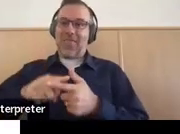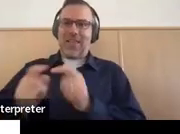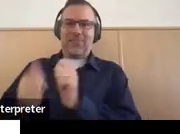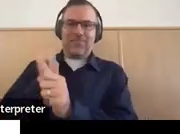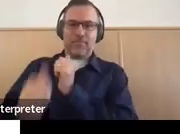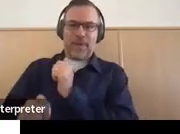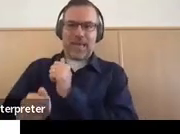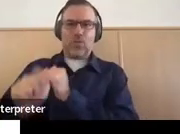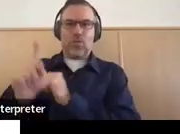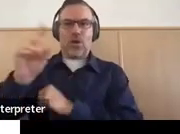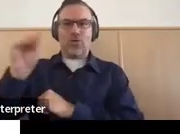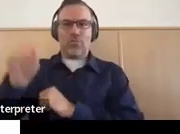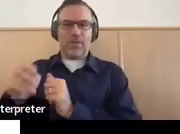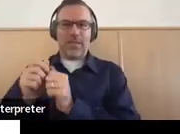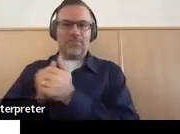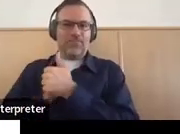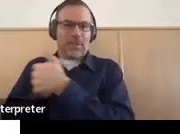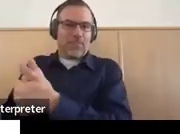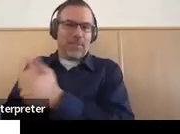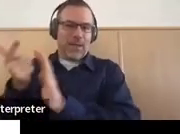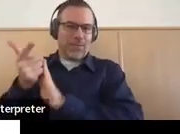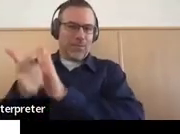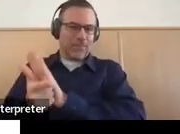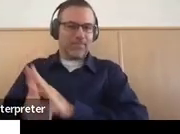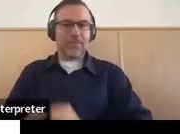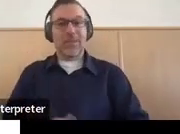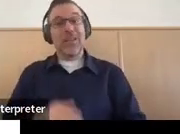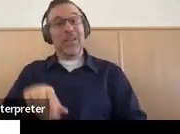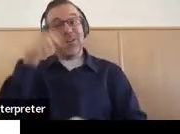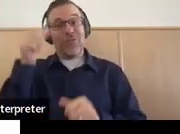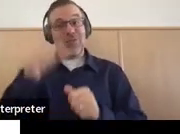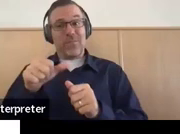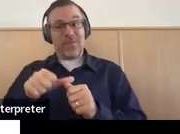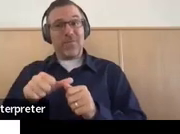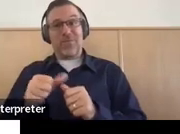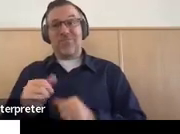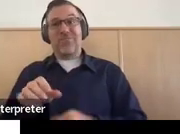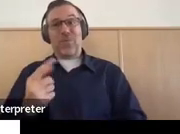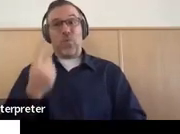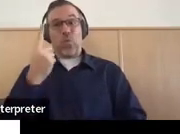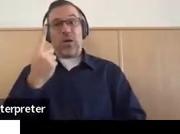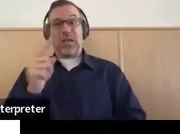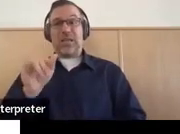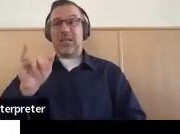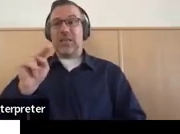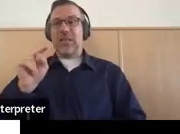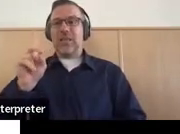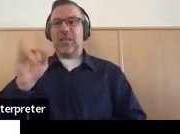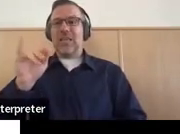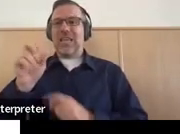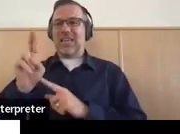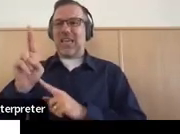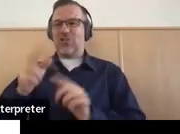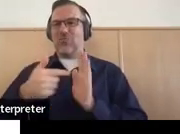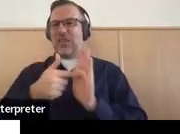in as 100%. And remember, this is one of the indicators that we report to OSEP annually.